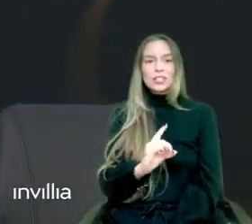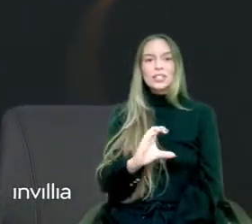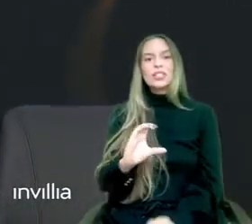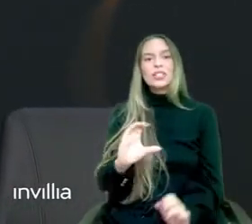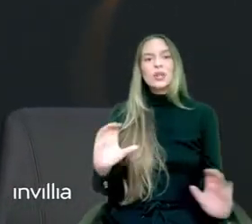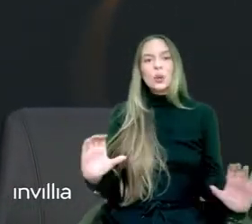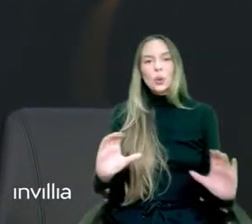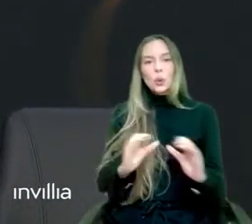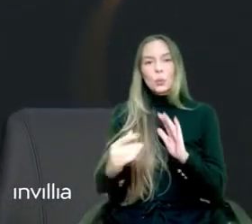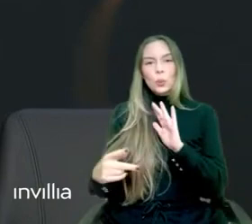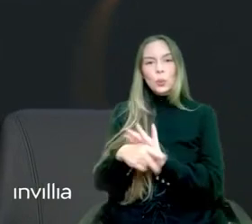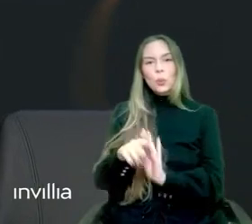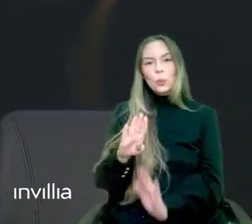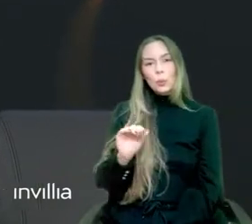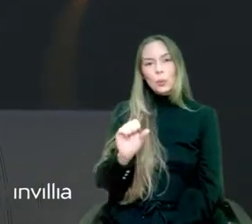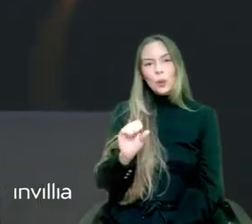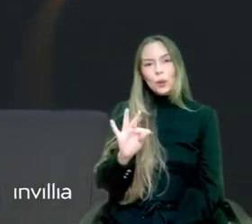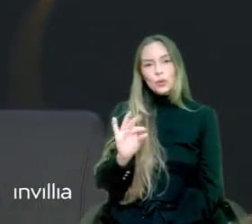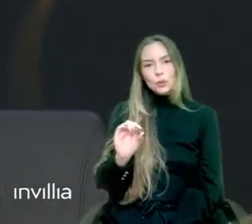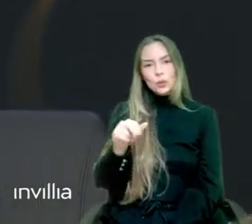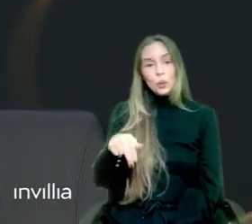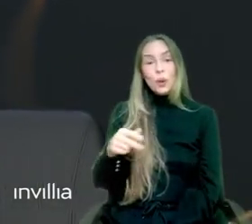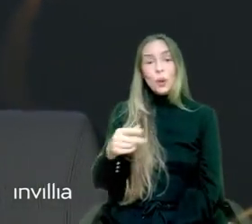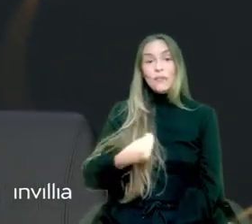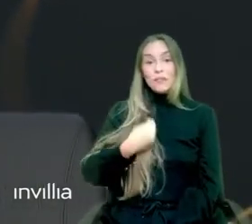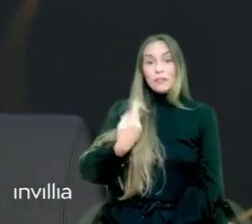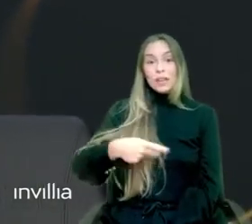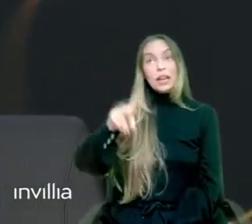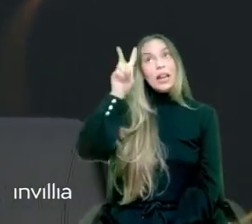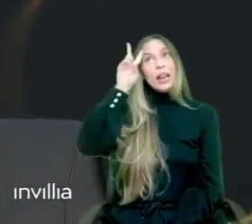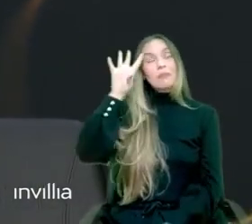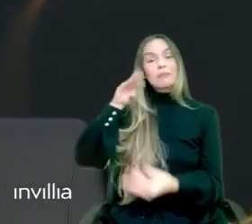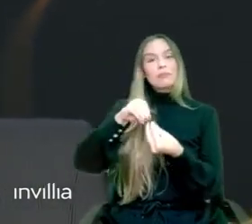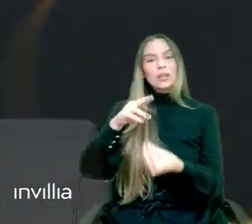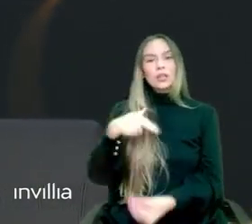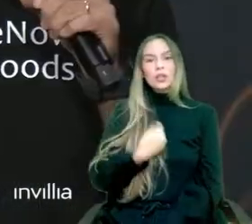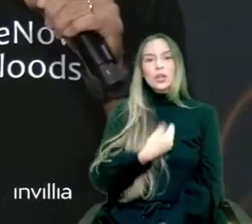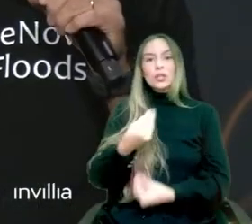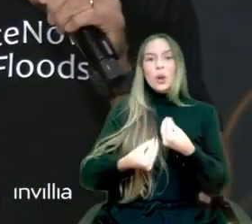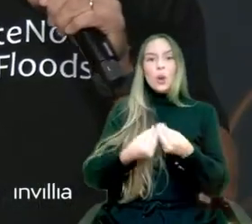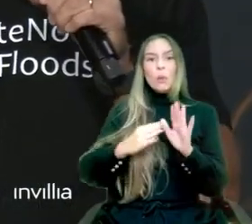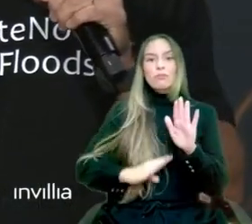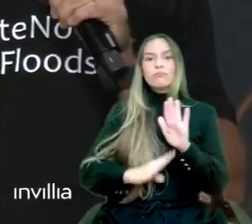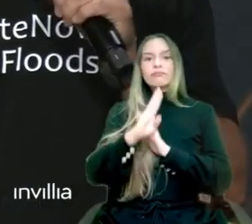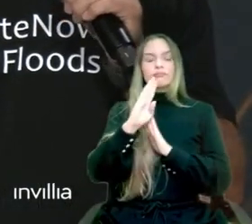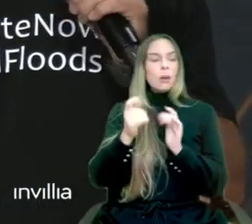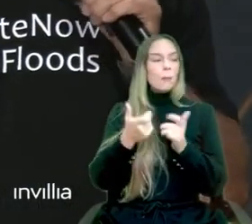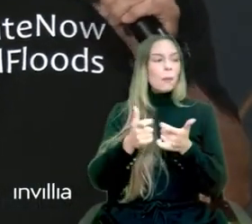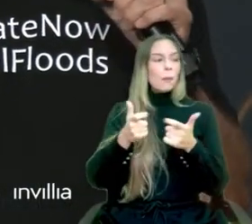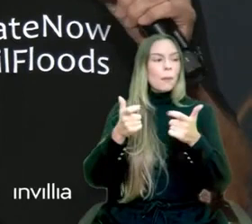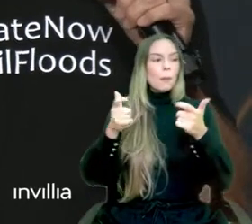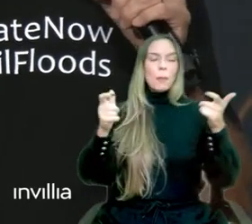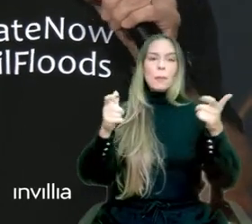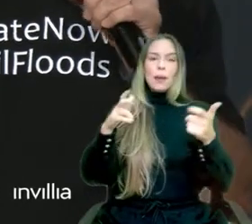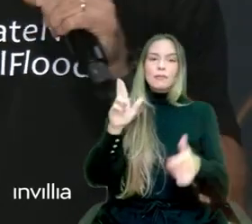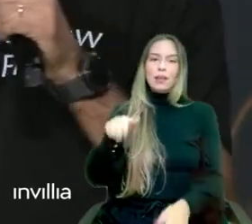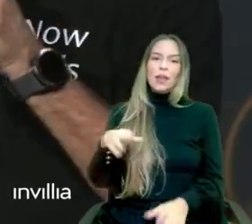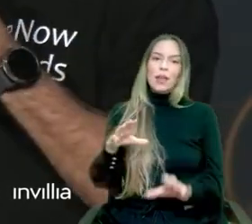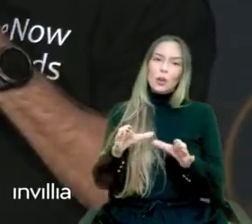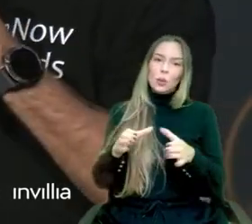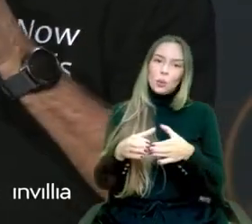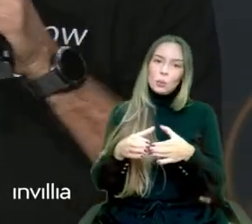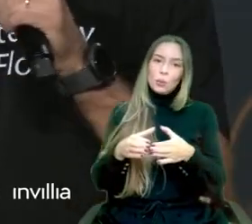us of how much we've grown and expanded as a group. When ever I encounter